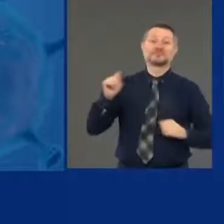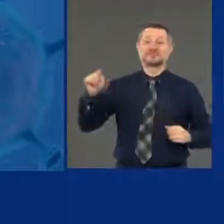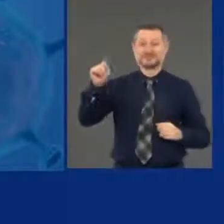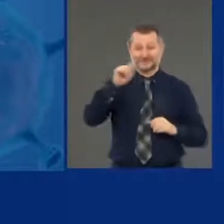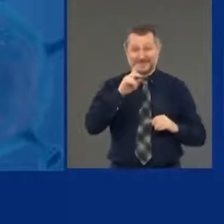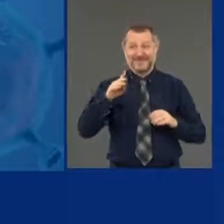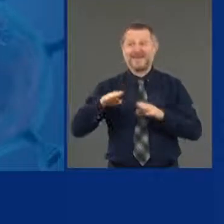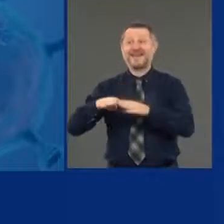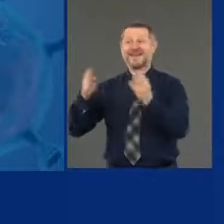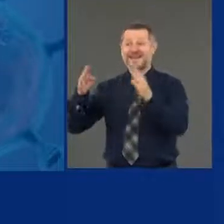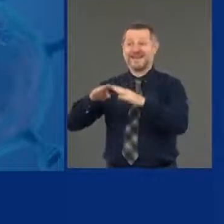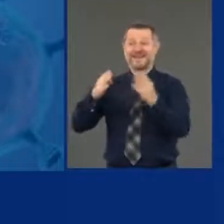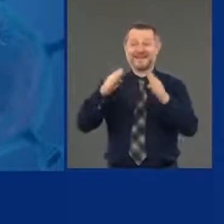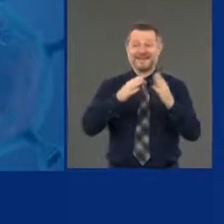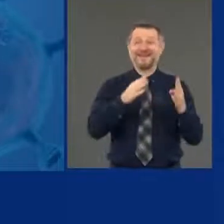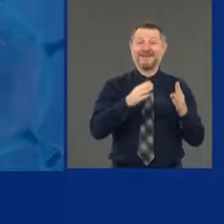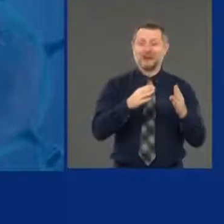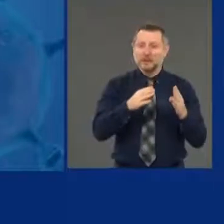seeing spikes.